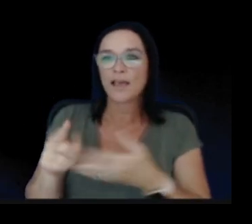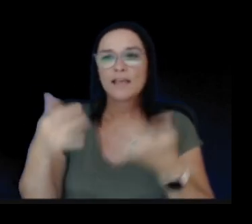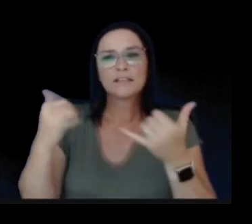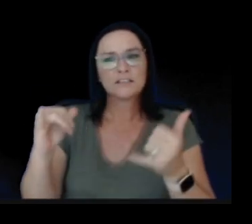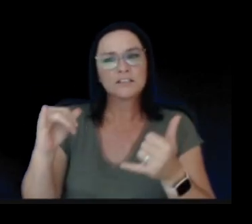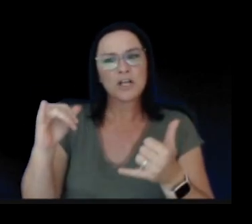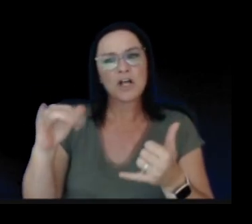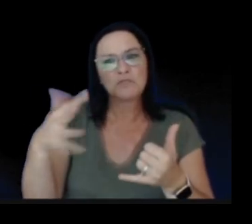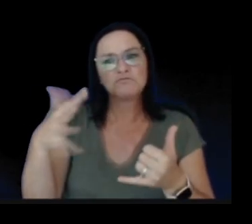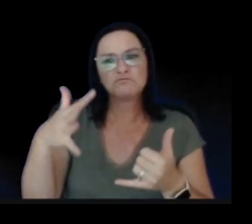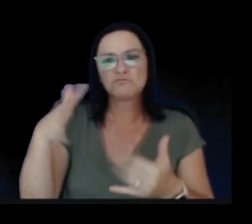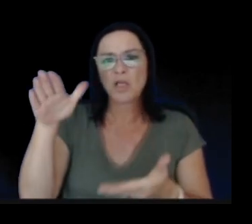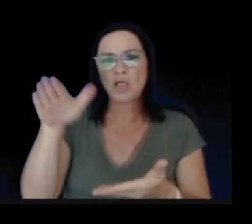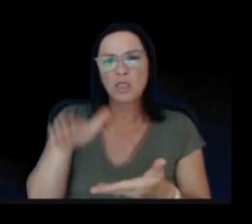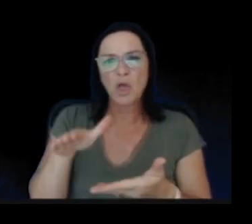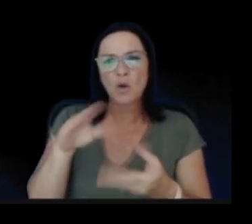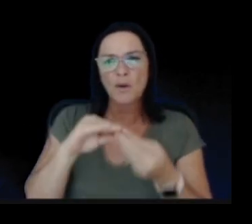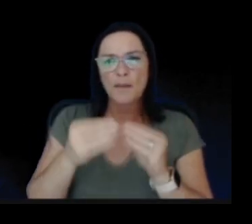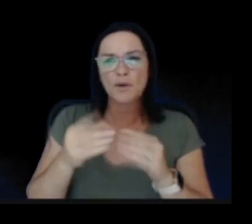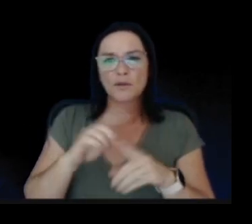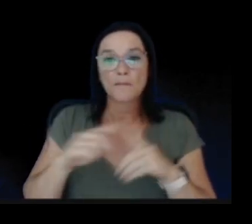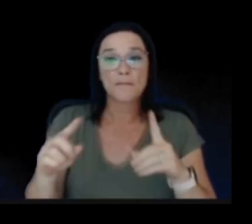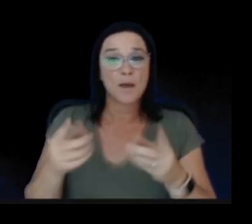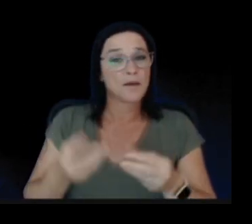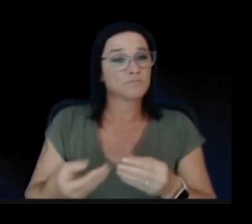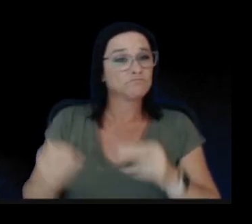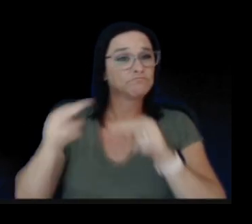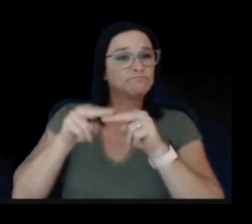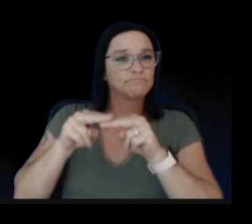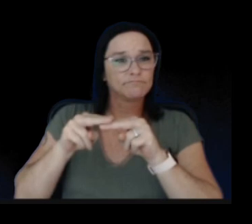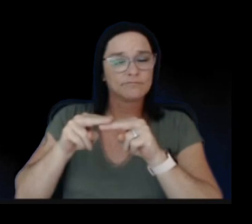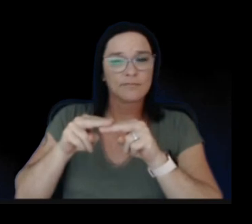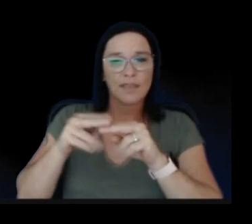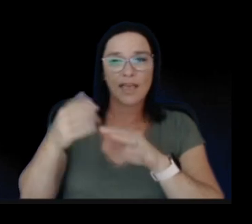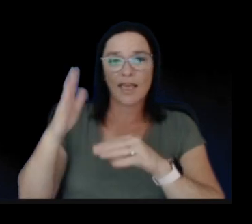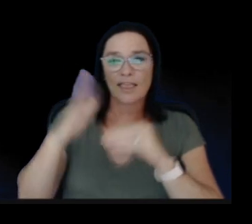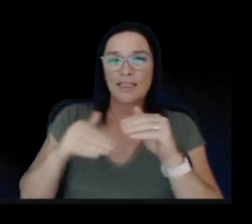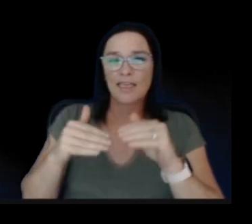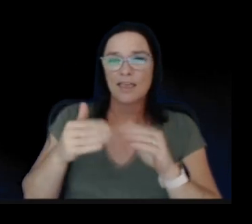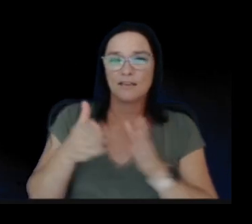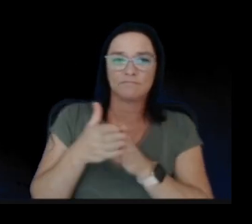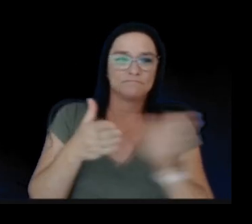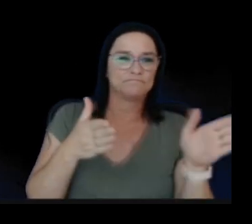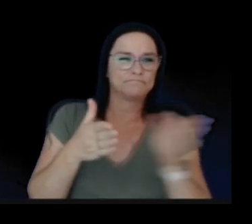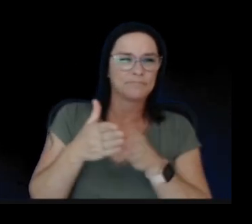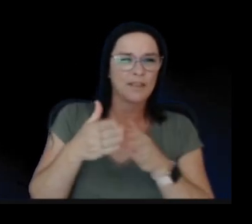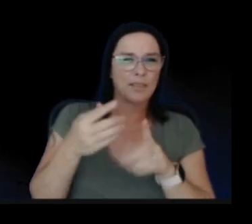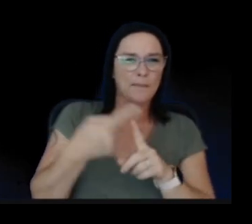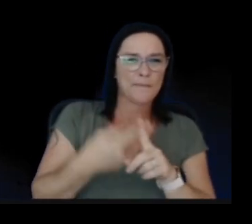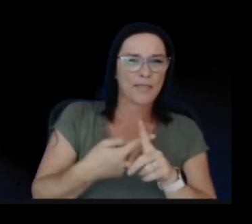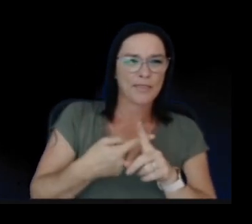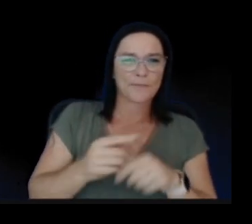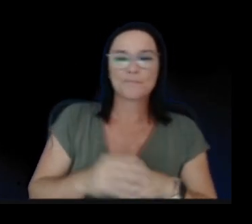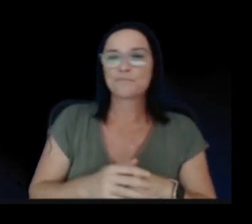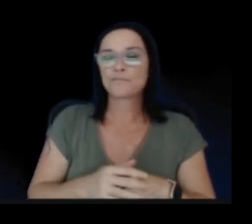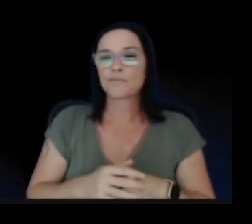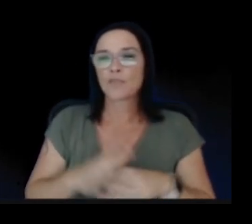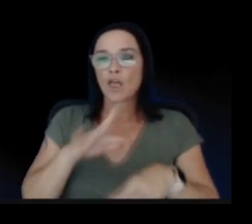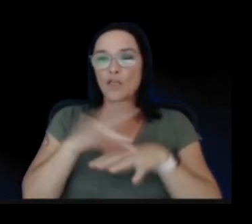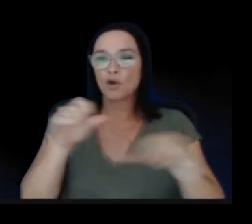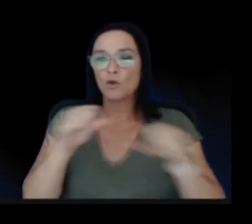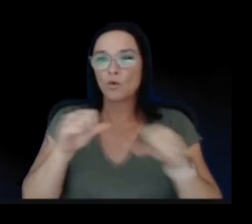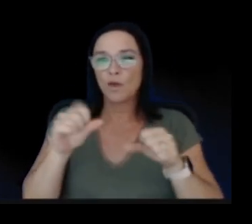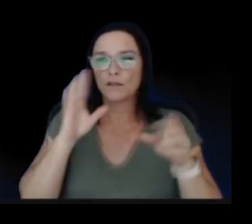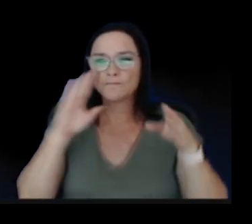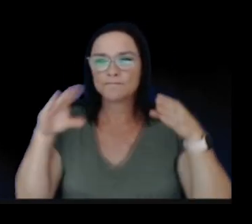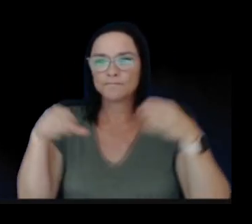values overall, but higher than they've been for much of the previous part of the month here. The earthquakes are concentrated in the